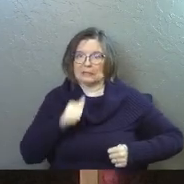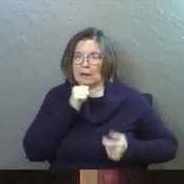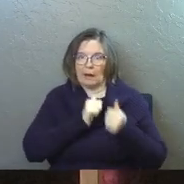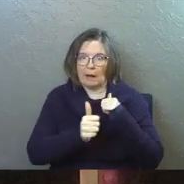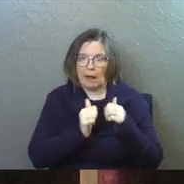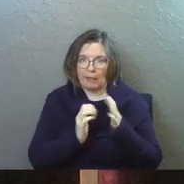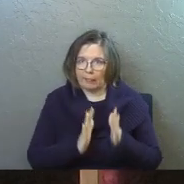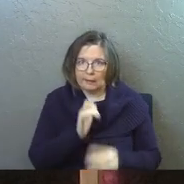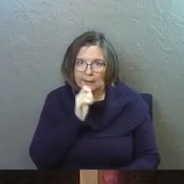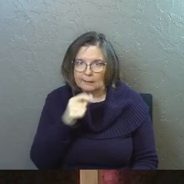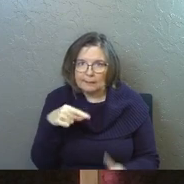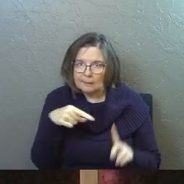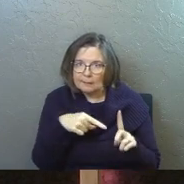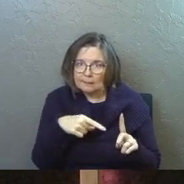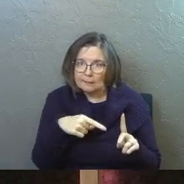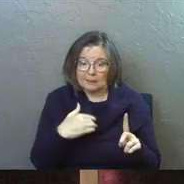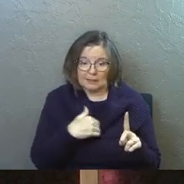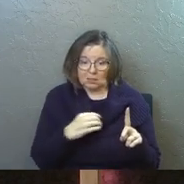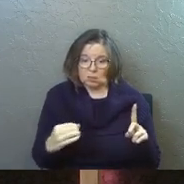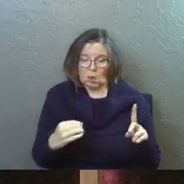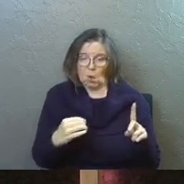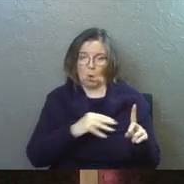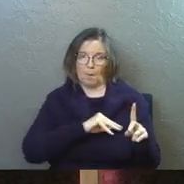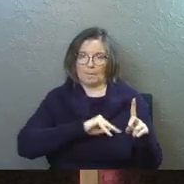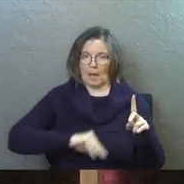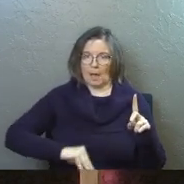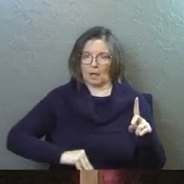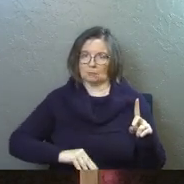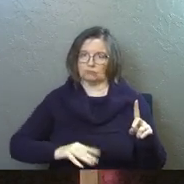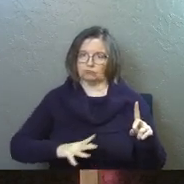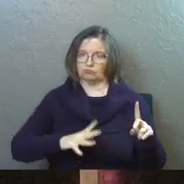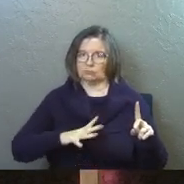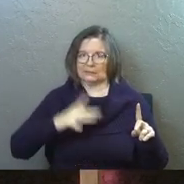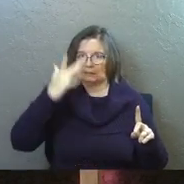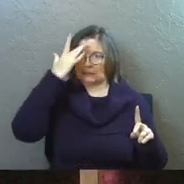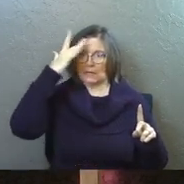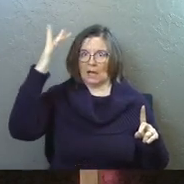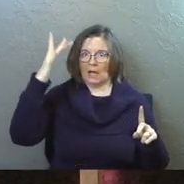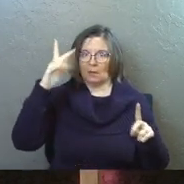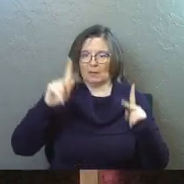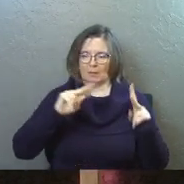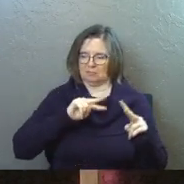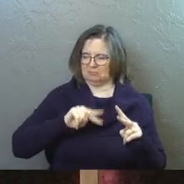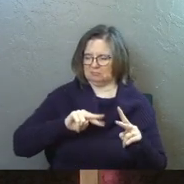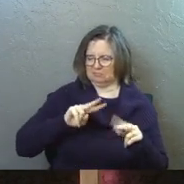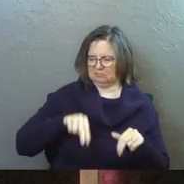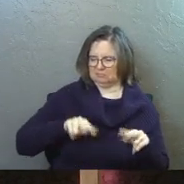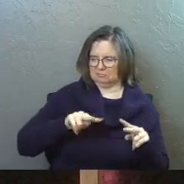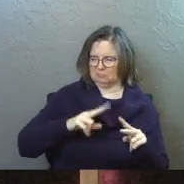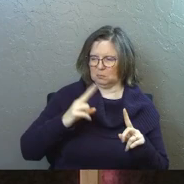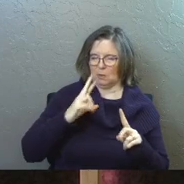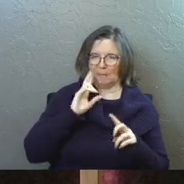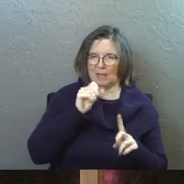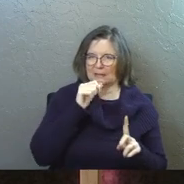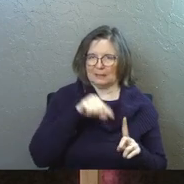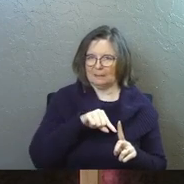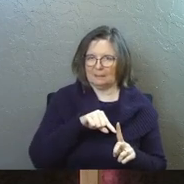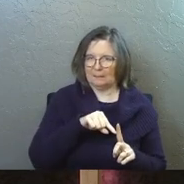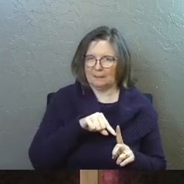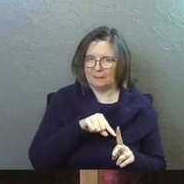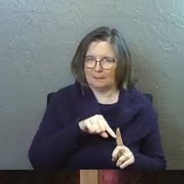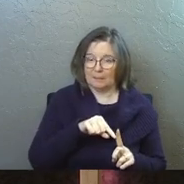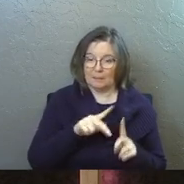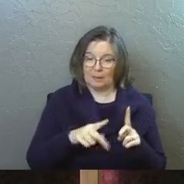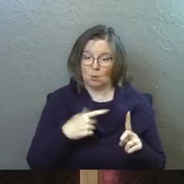athlete. He's got no majesty. That means the intellectuals are not respecting him. Those who would respect